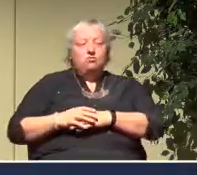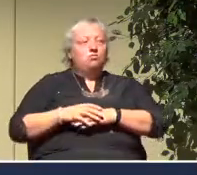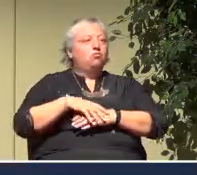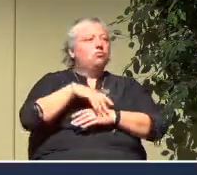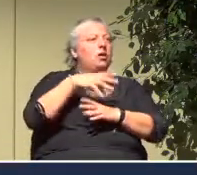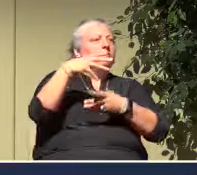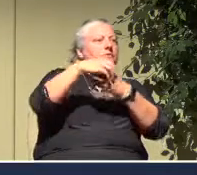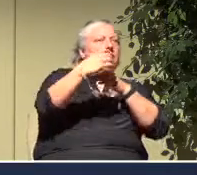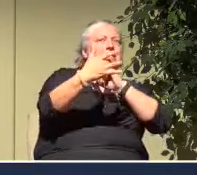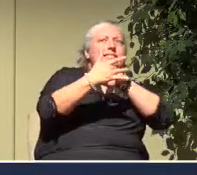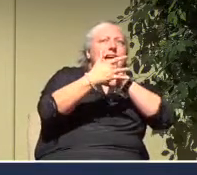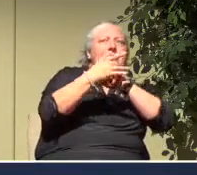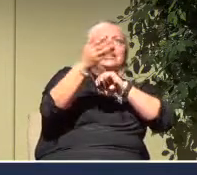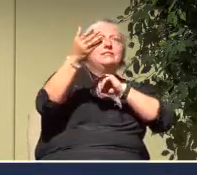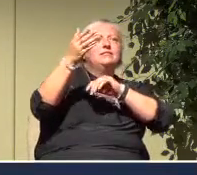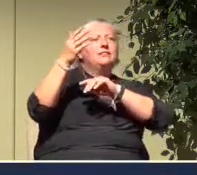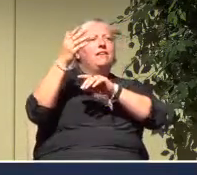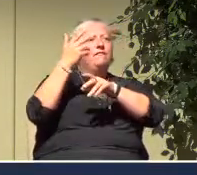scenes as well.